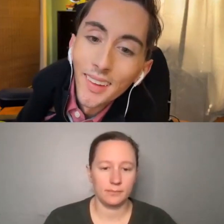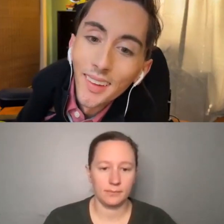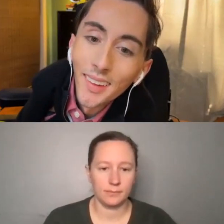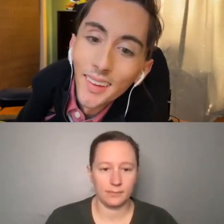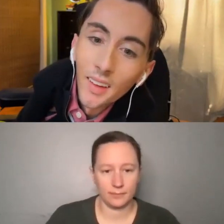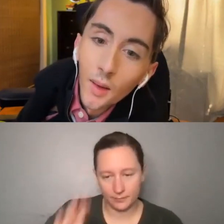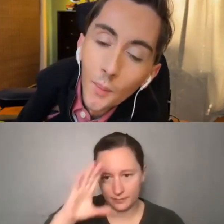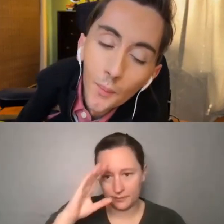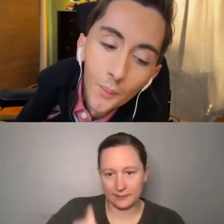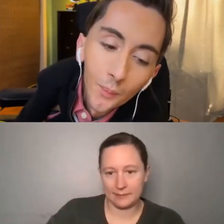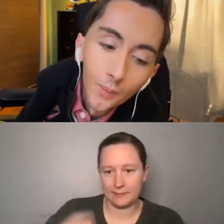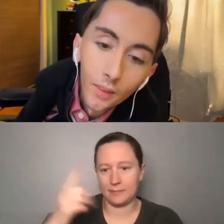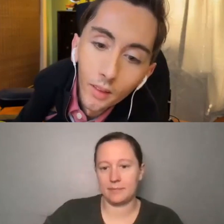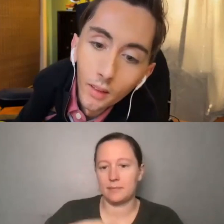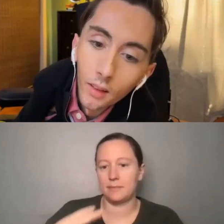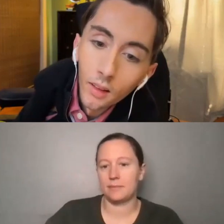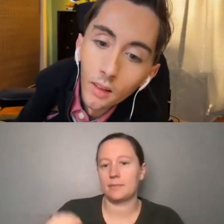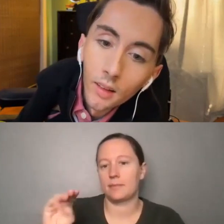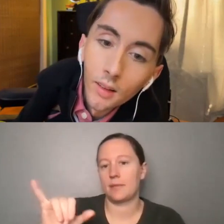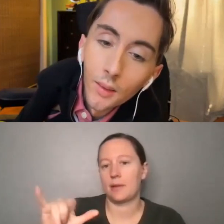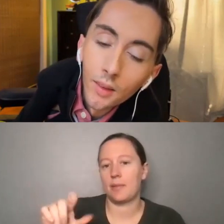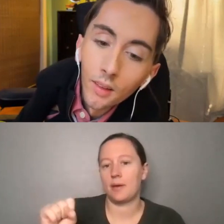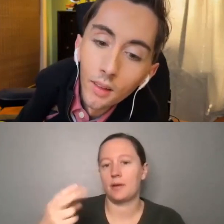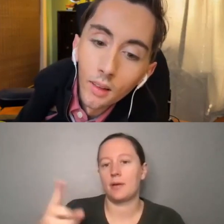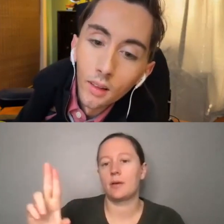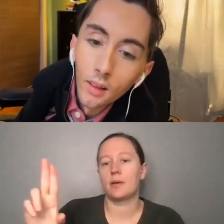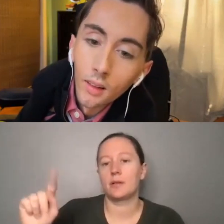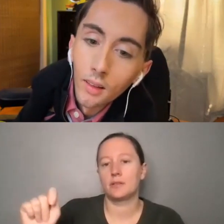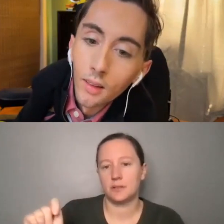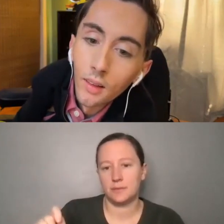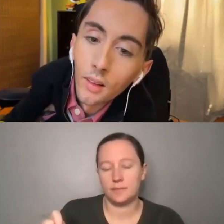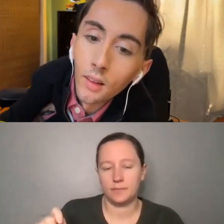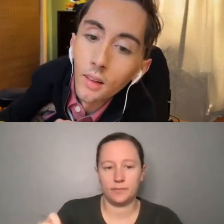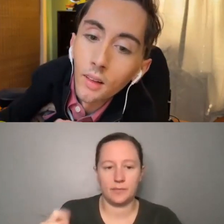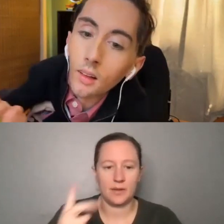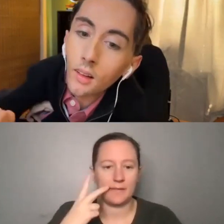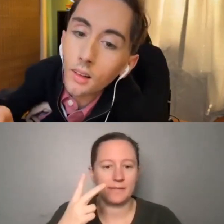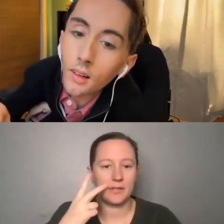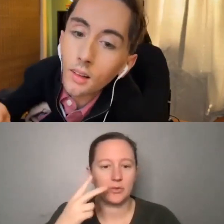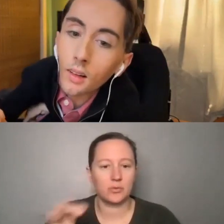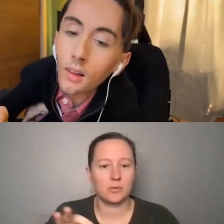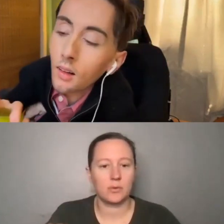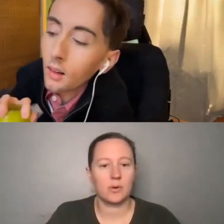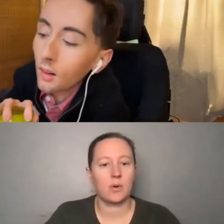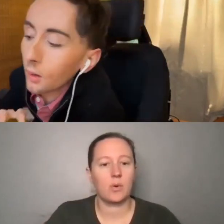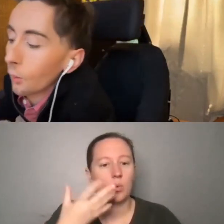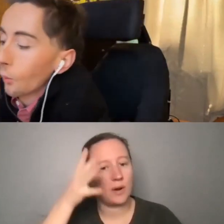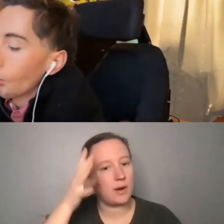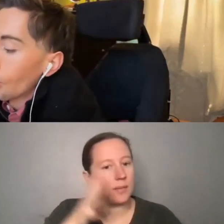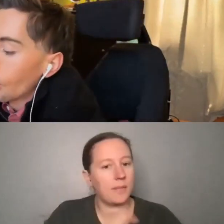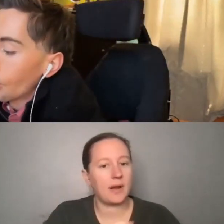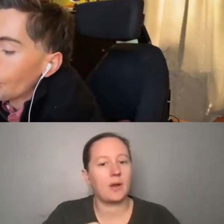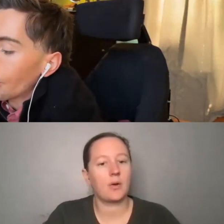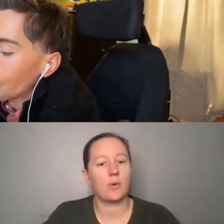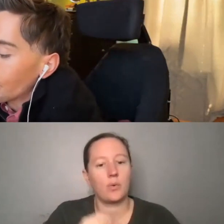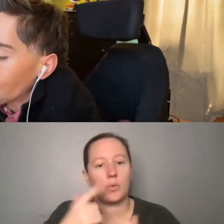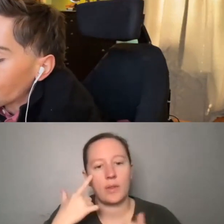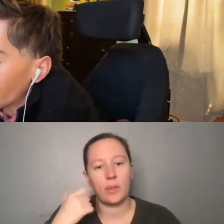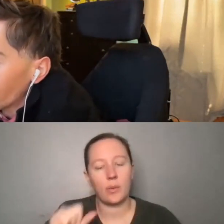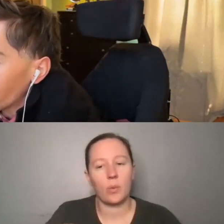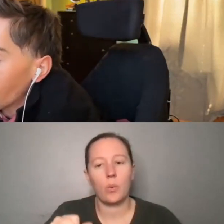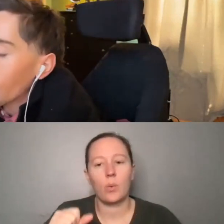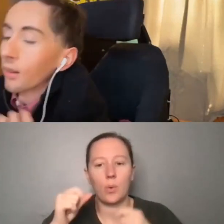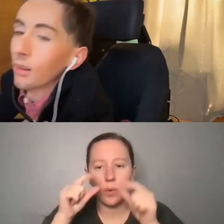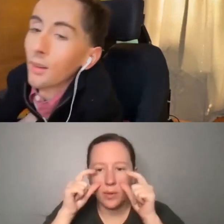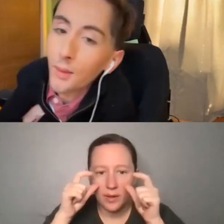Hi, everyone. My name is Miles Hunt. My visual description, I'm a Caucasian male with gold glasses, brown